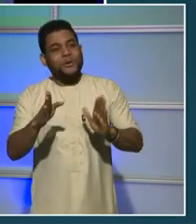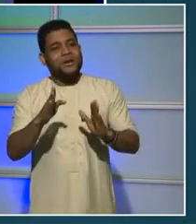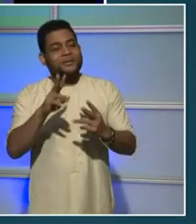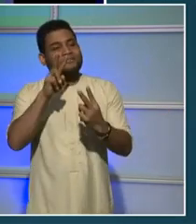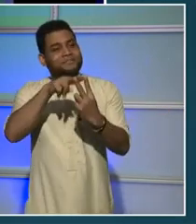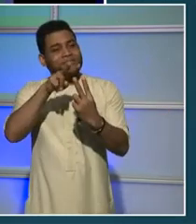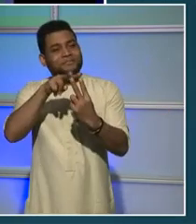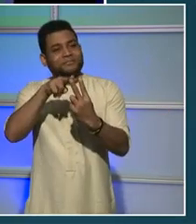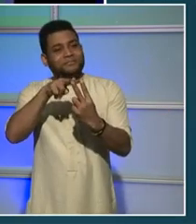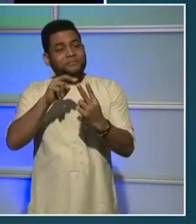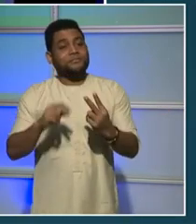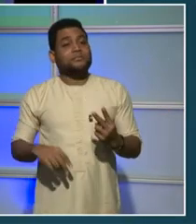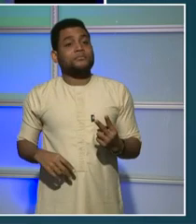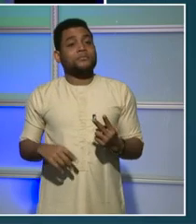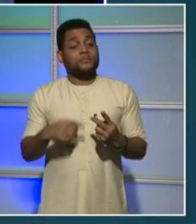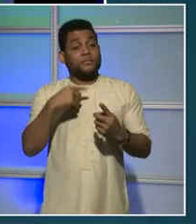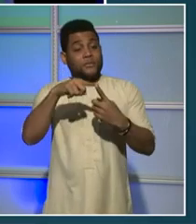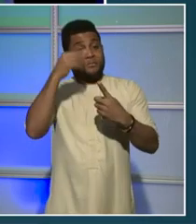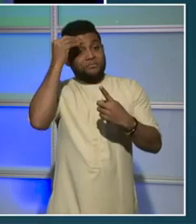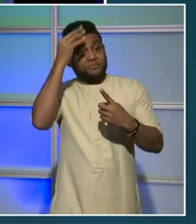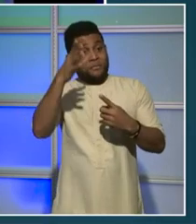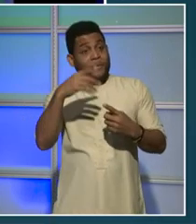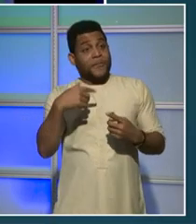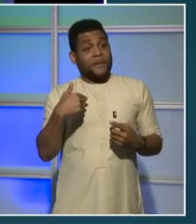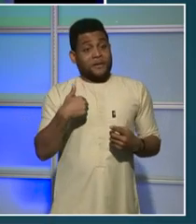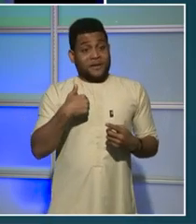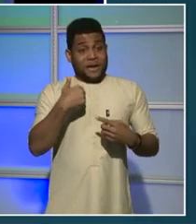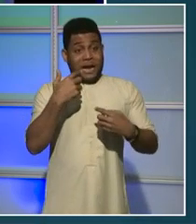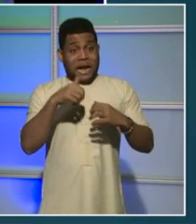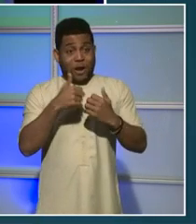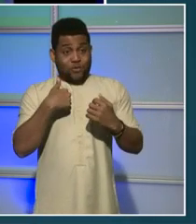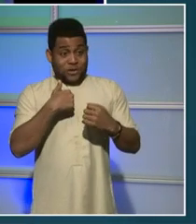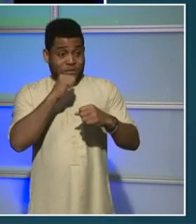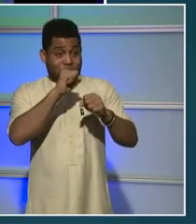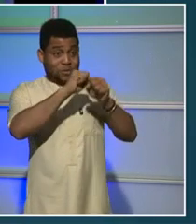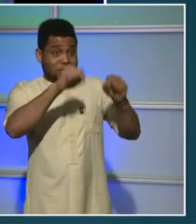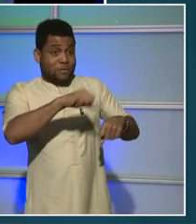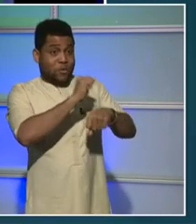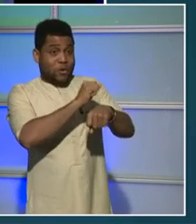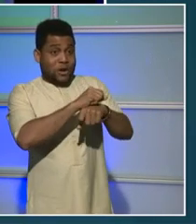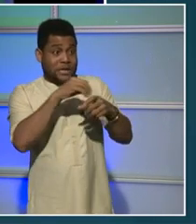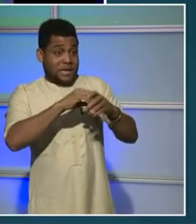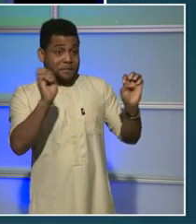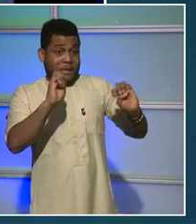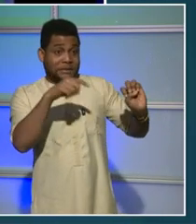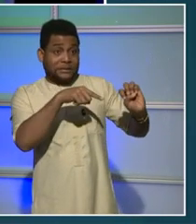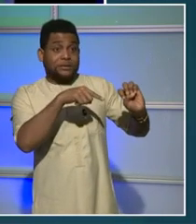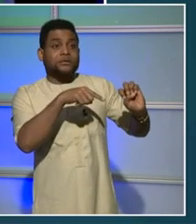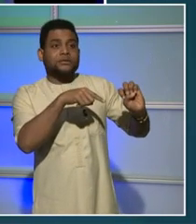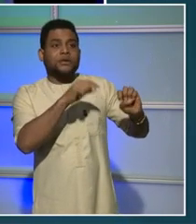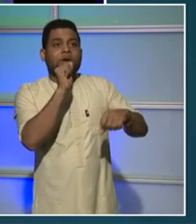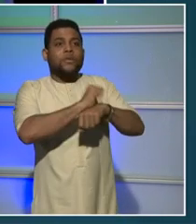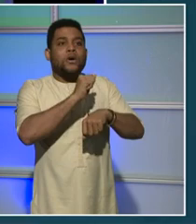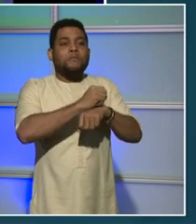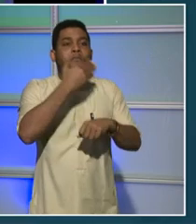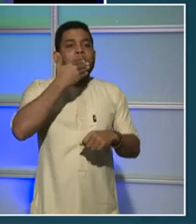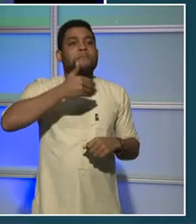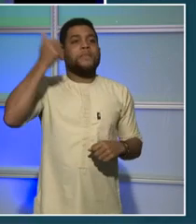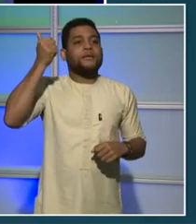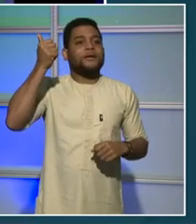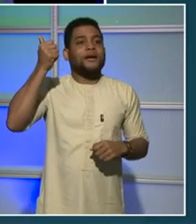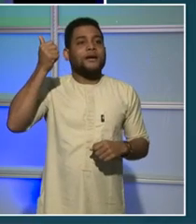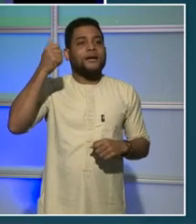an emergency that is better for our residents experiencing homelessness, and we'll look to how we can further